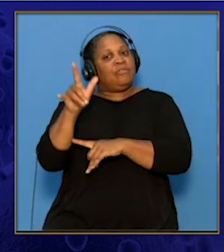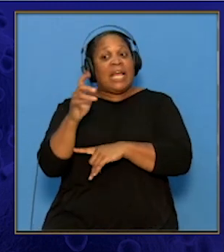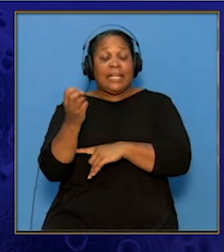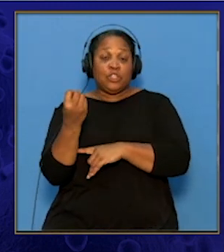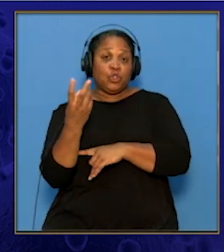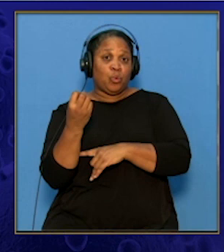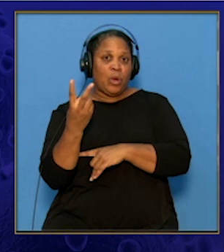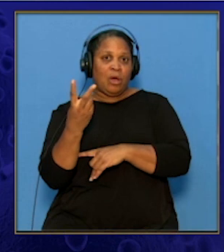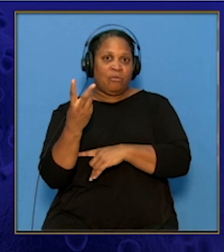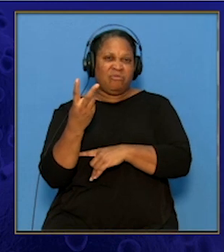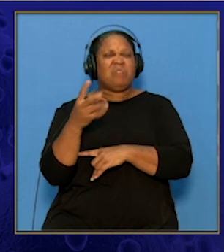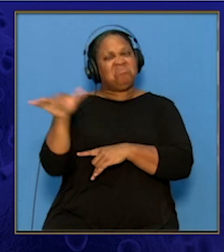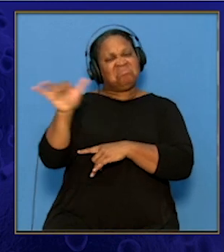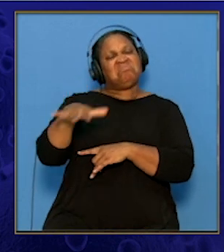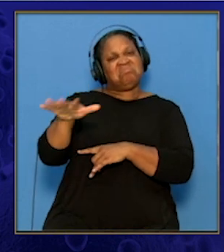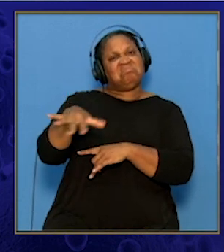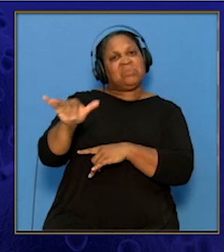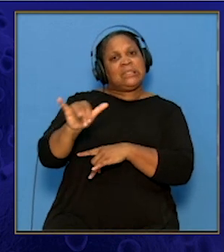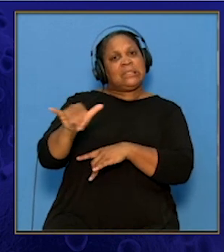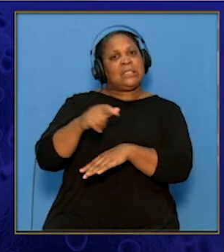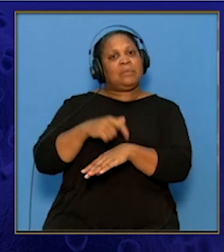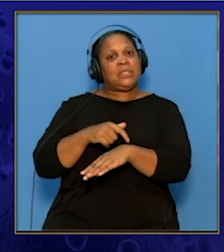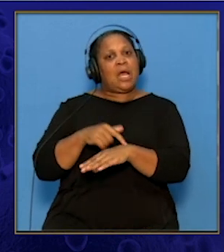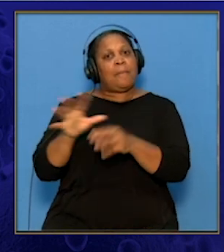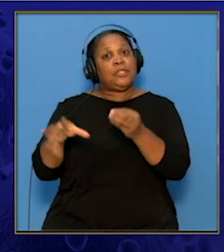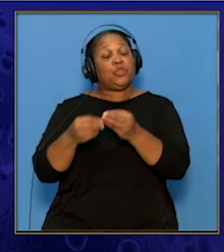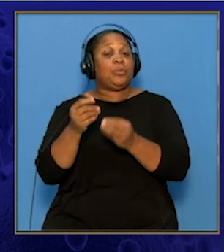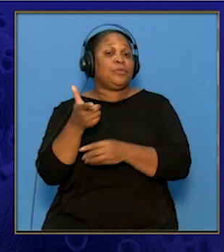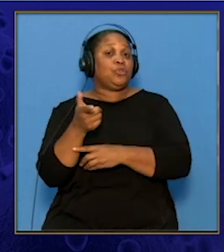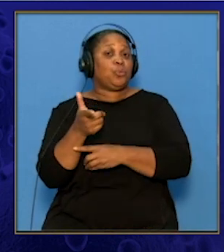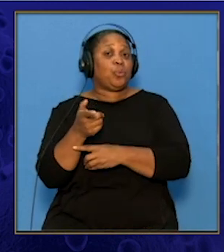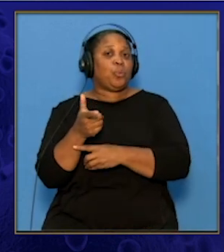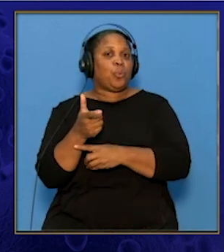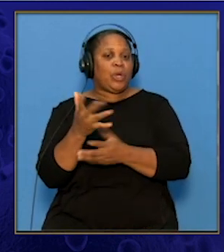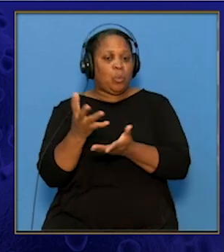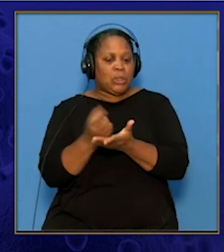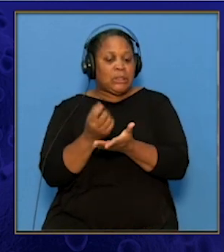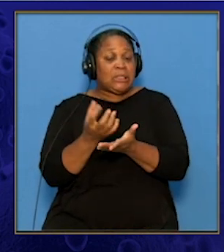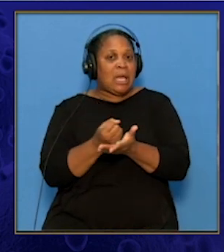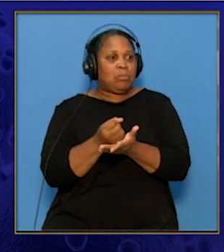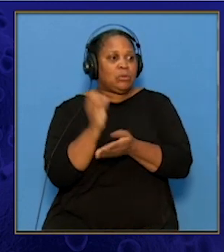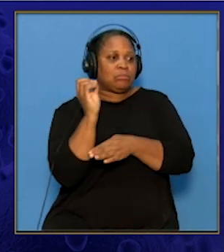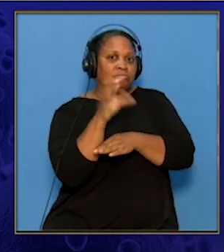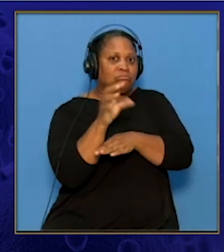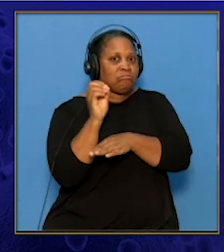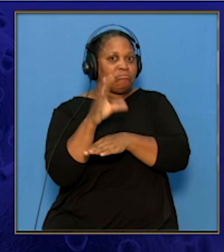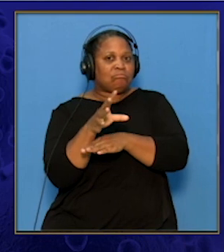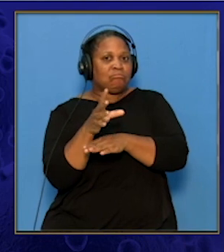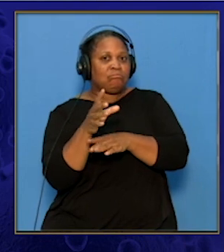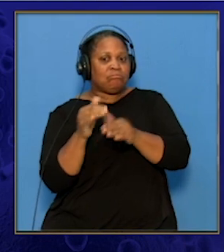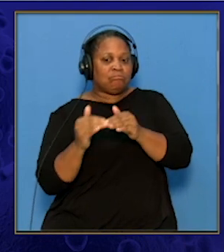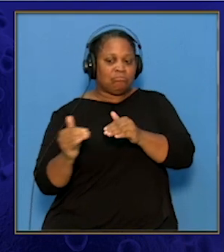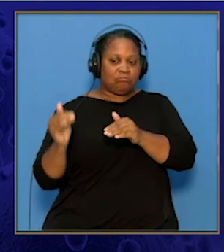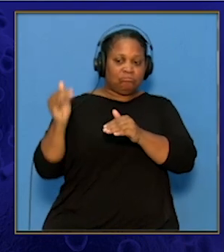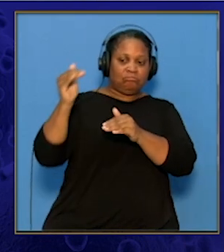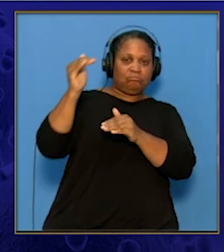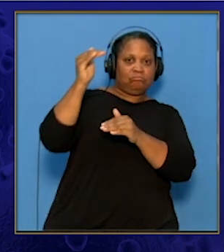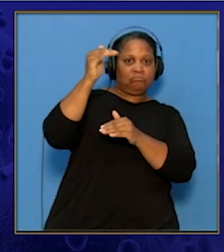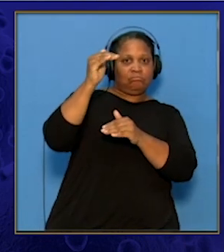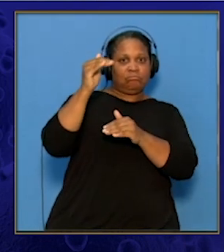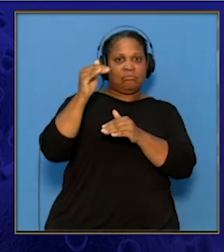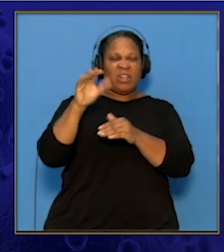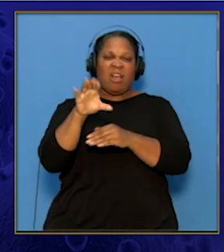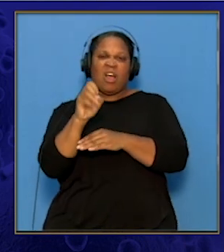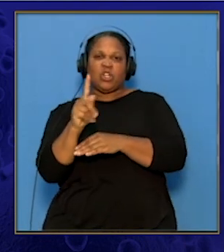from around the same time. A total of 21 samples were sent, ranging from cases identified between